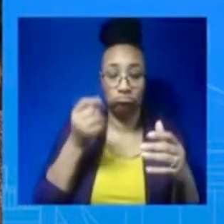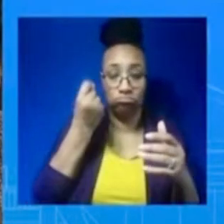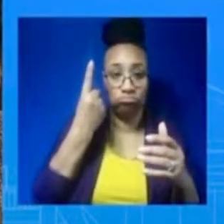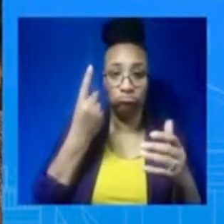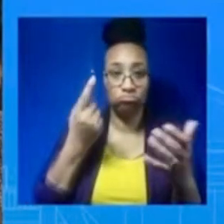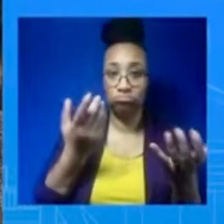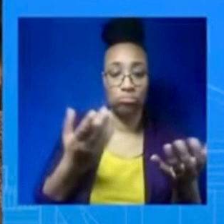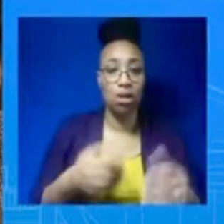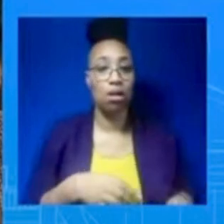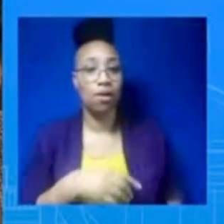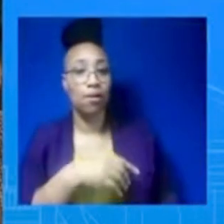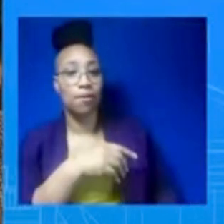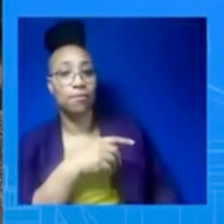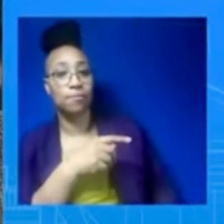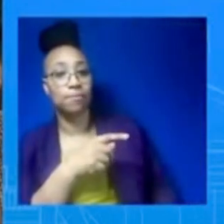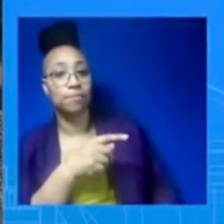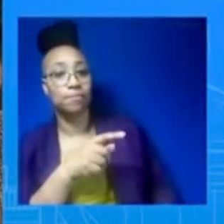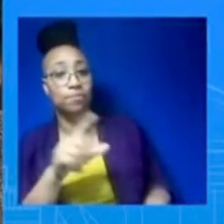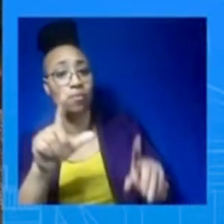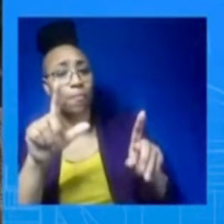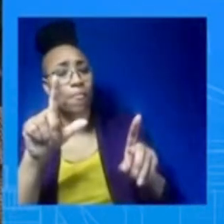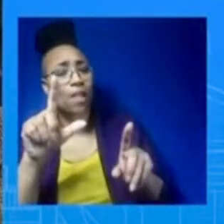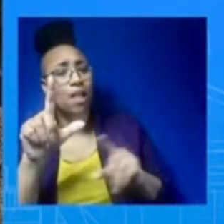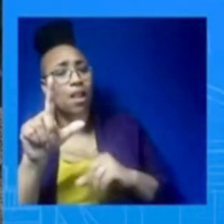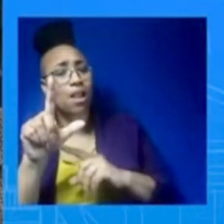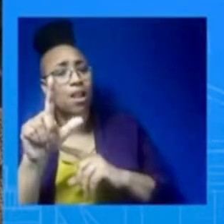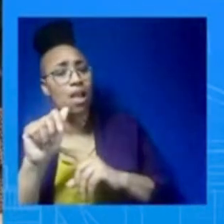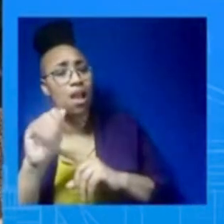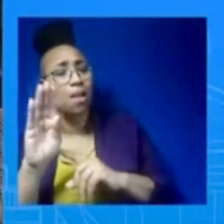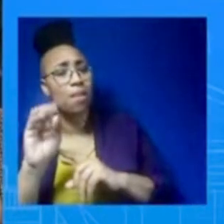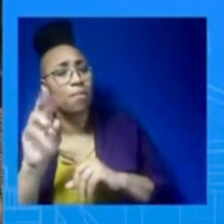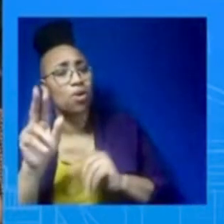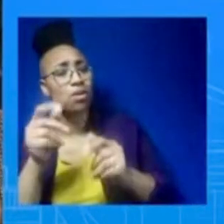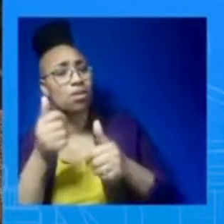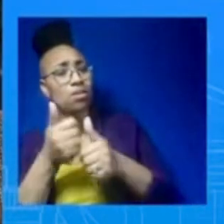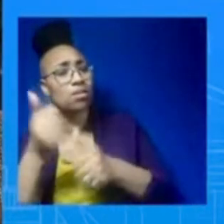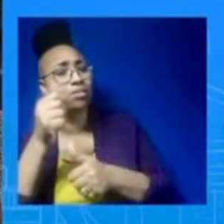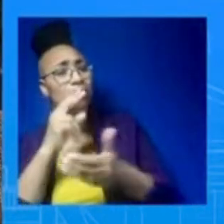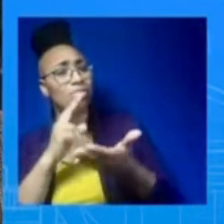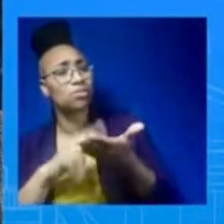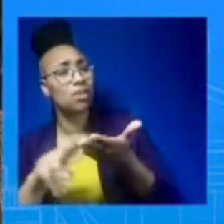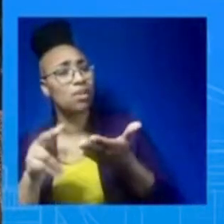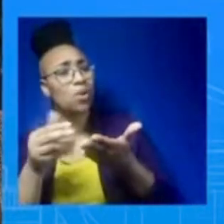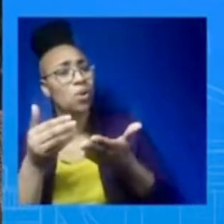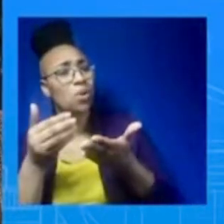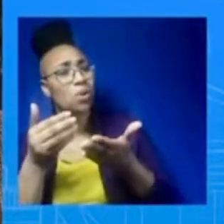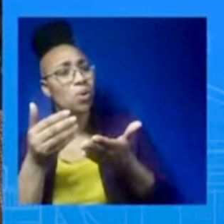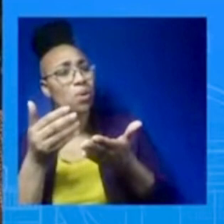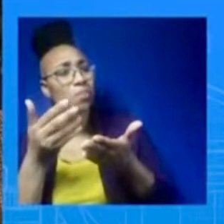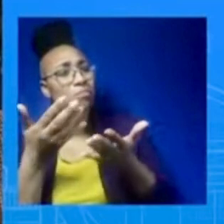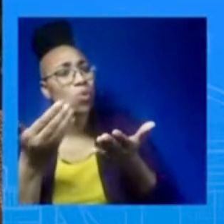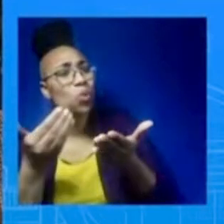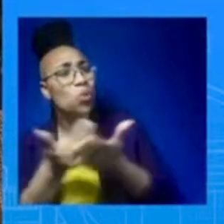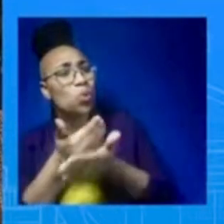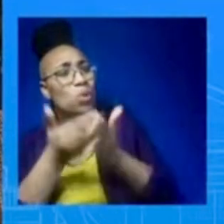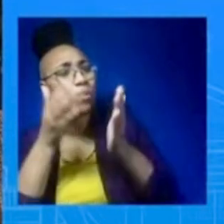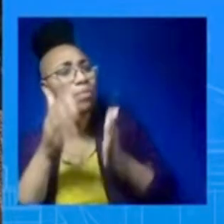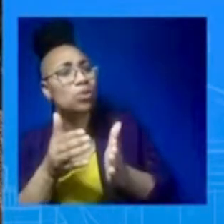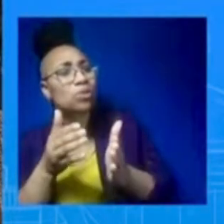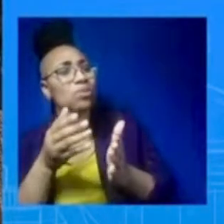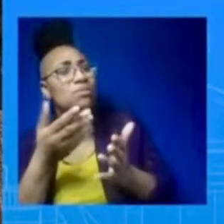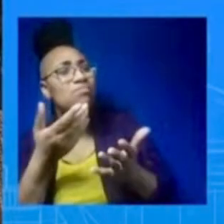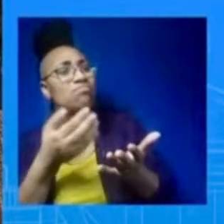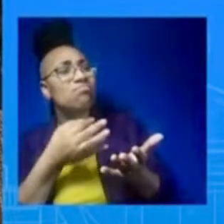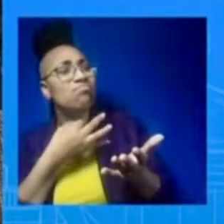about what you thought Marty Walsh brought to the job. What are you looking for? Your economic team, you've raised a lot of concerns over the last year about